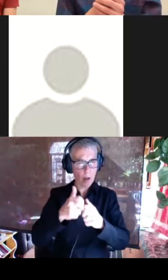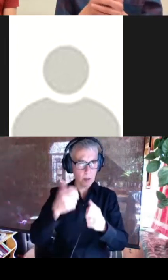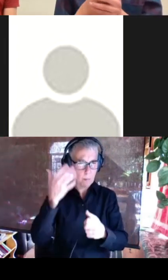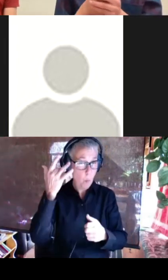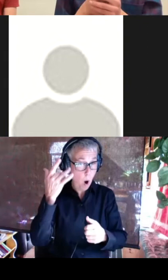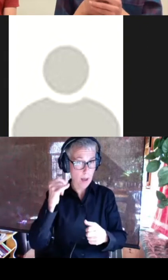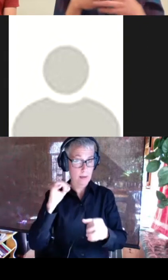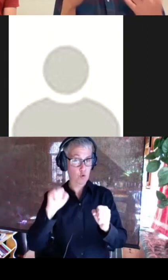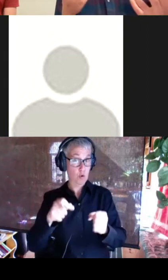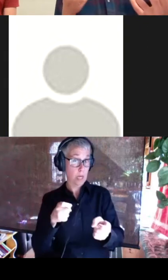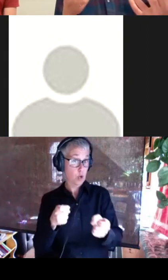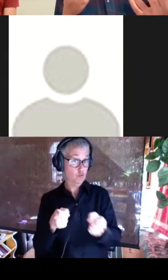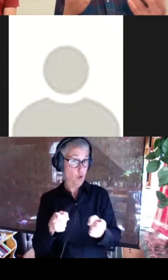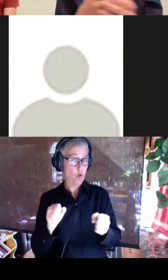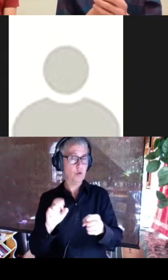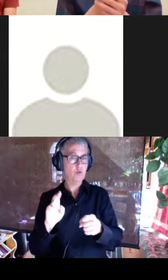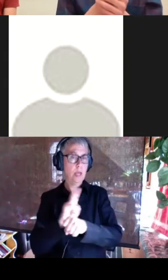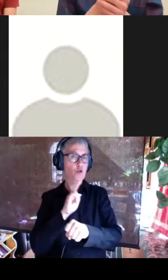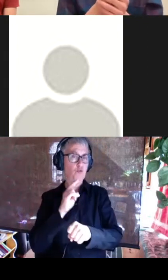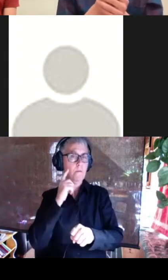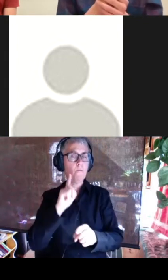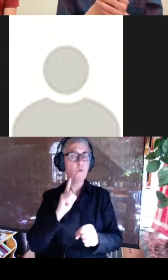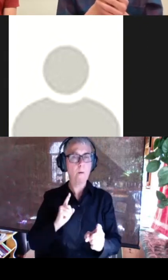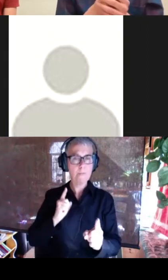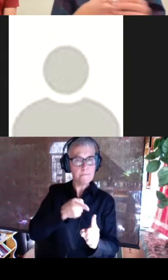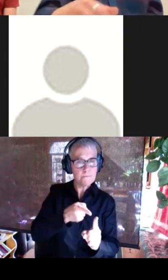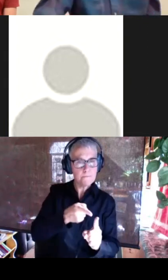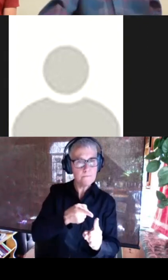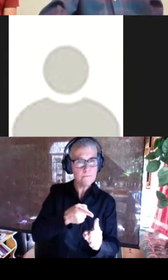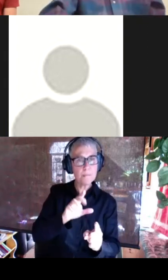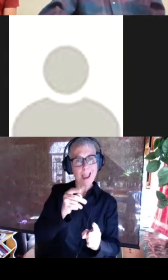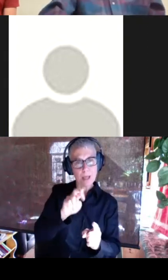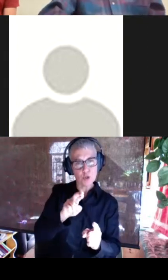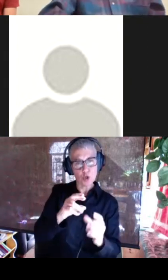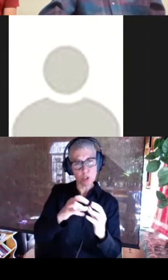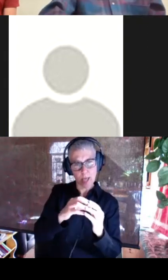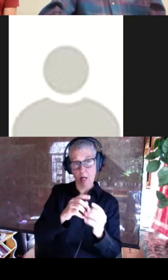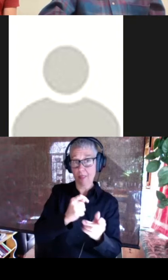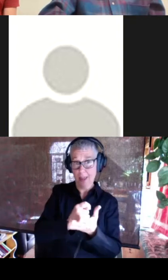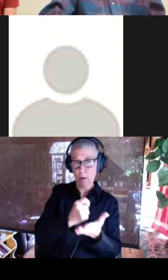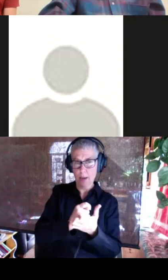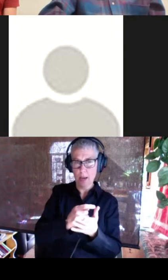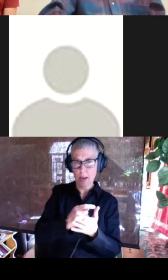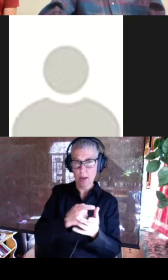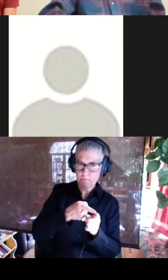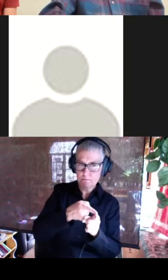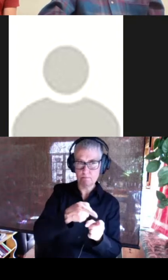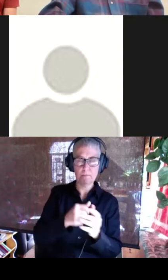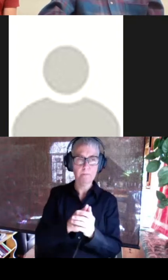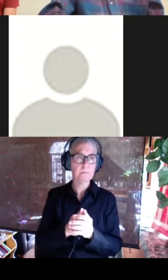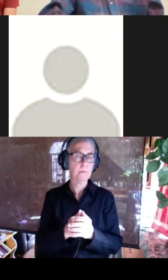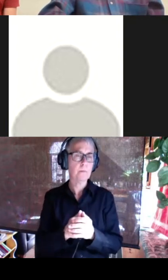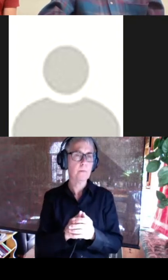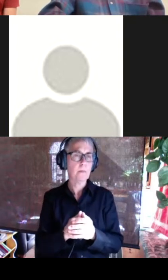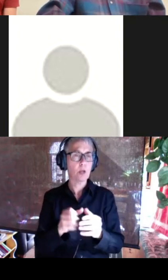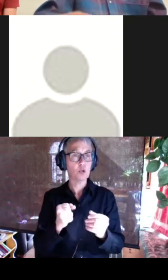you can uh use it for targeted cancer cell therapy and um so what we did